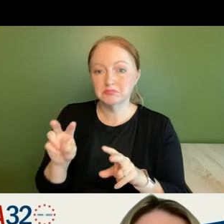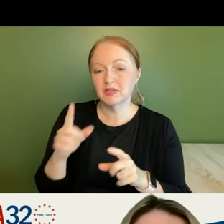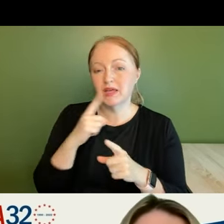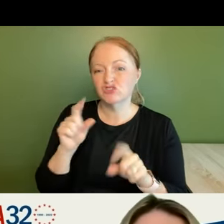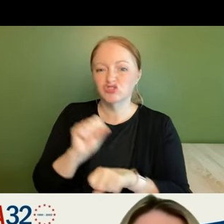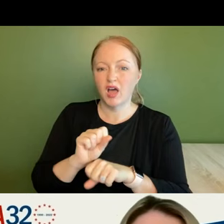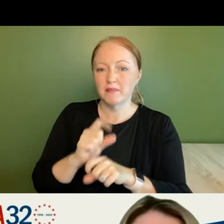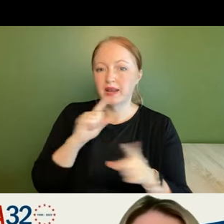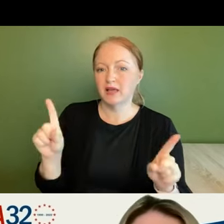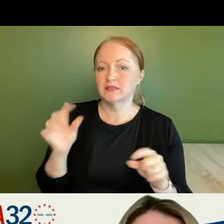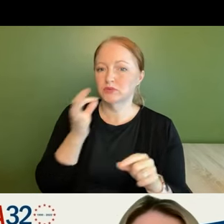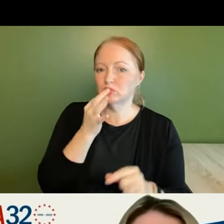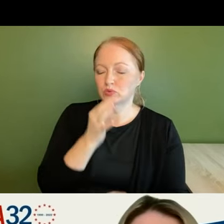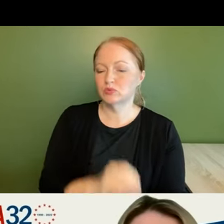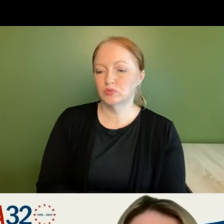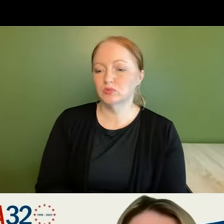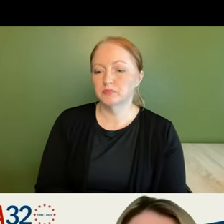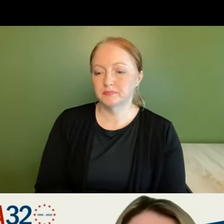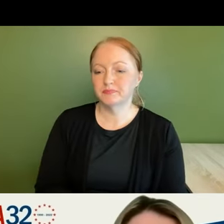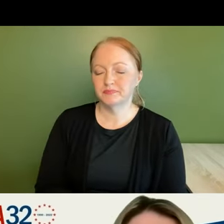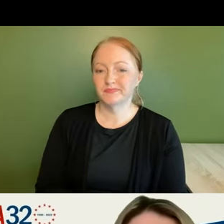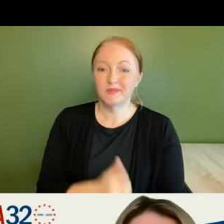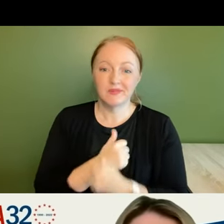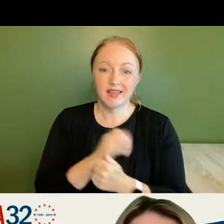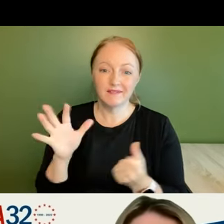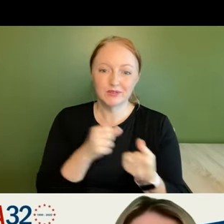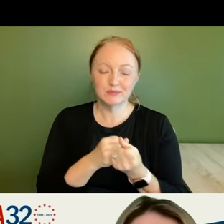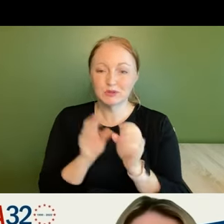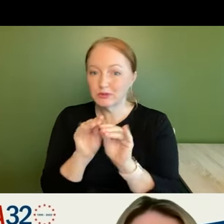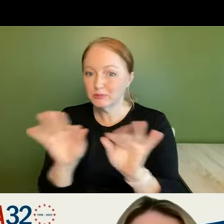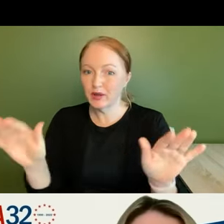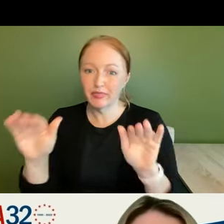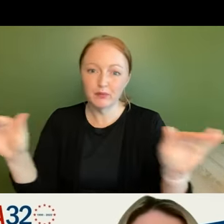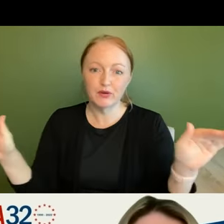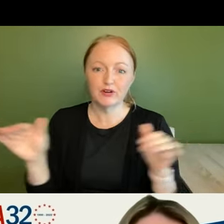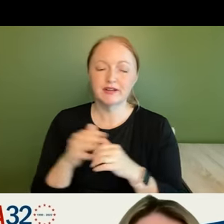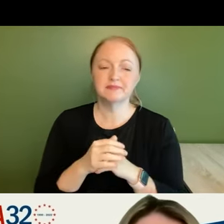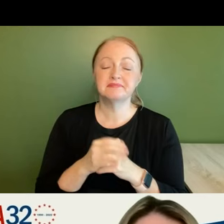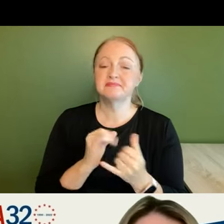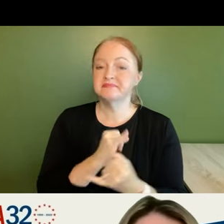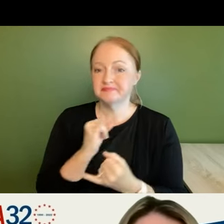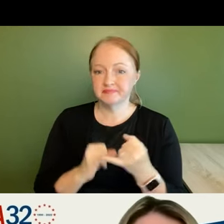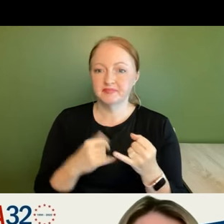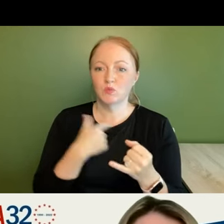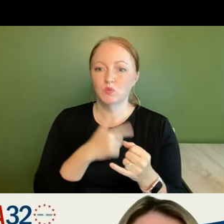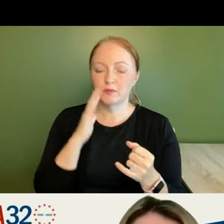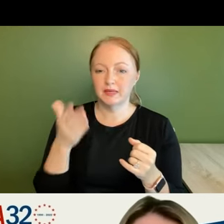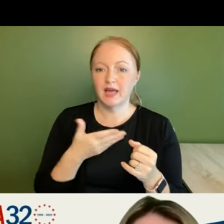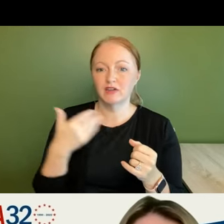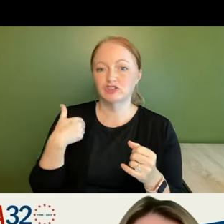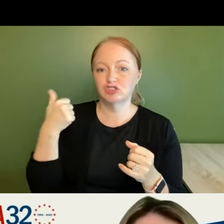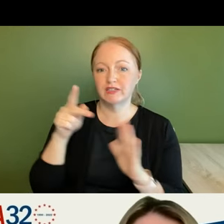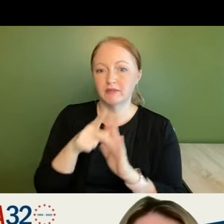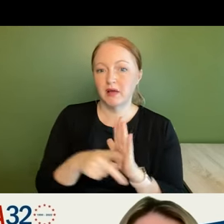announcement to the the job opportunity we would love your support and spreading the word on that and then finally we will be hiring a chief